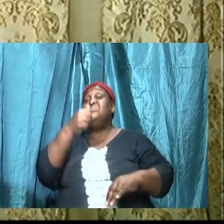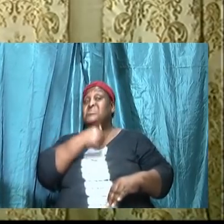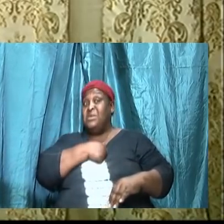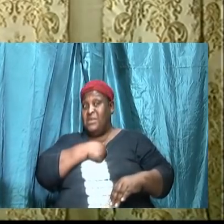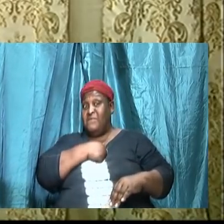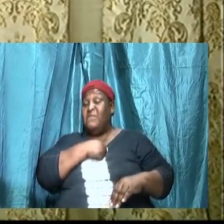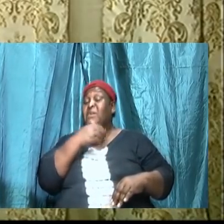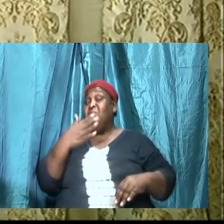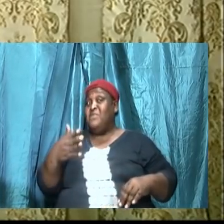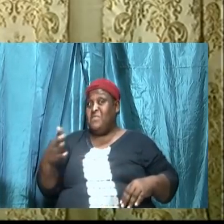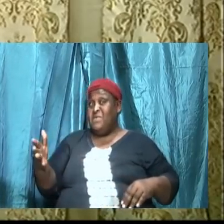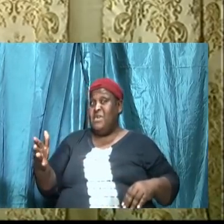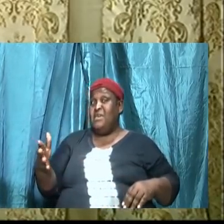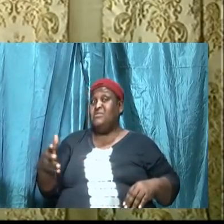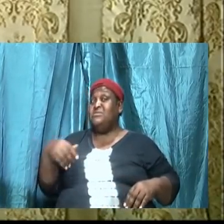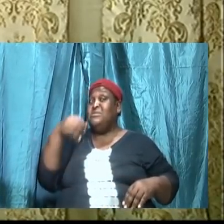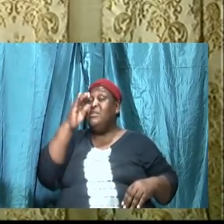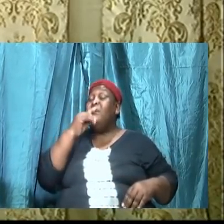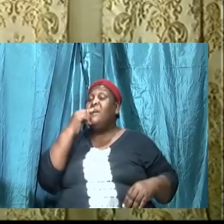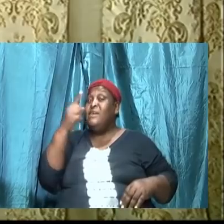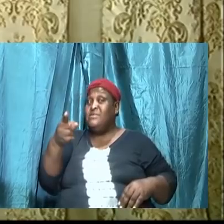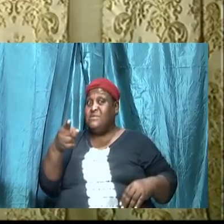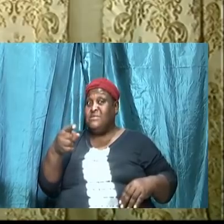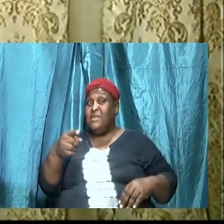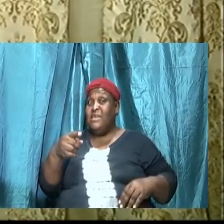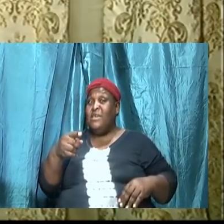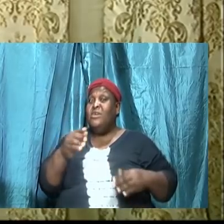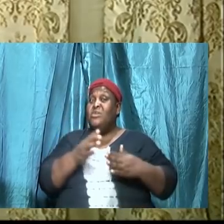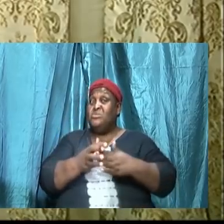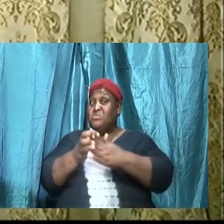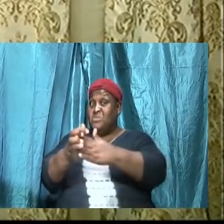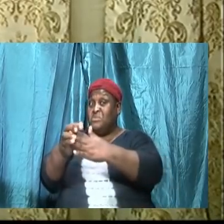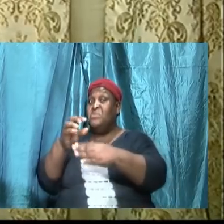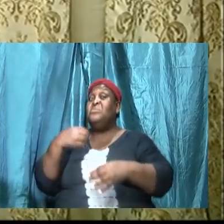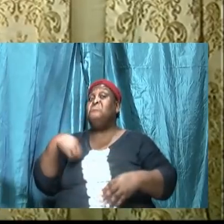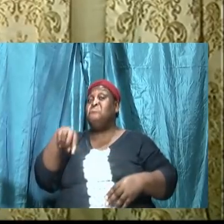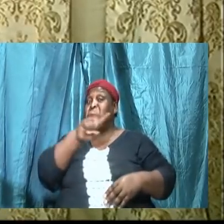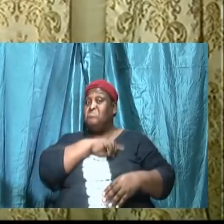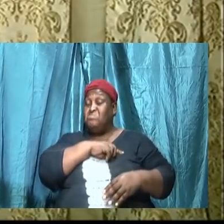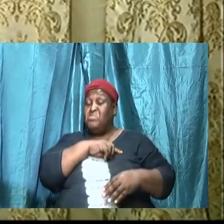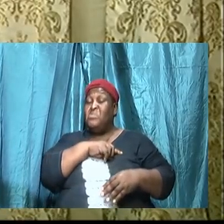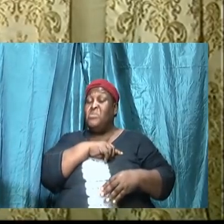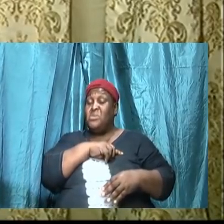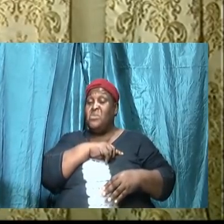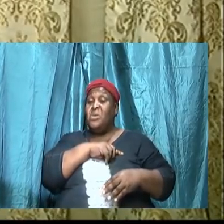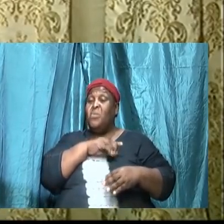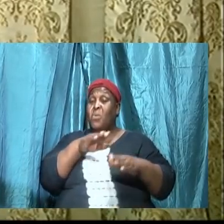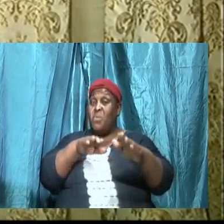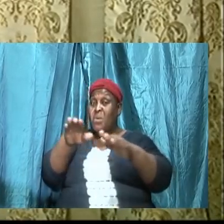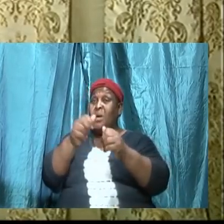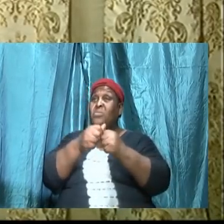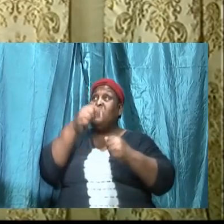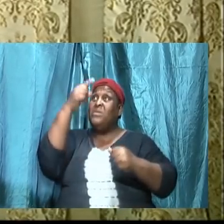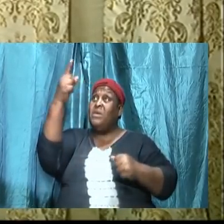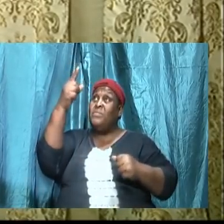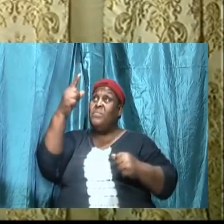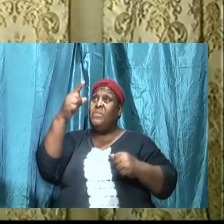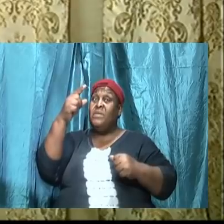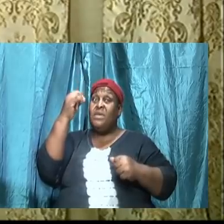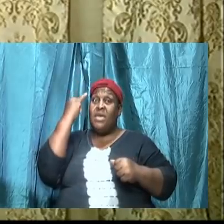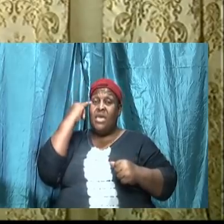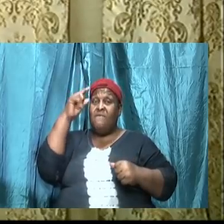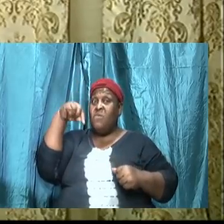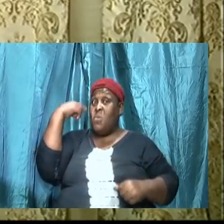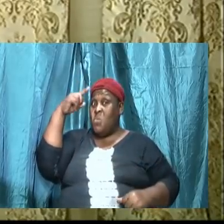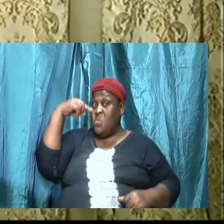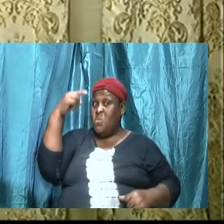us to guide our steps, we have gone awry of it. And if we are foolish enough to continue